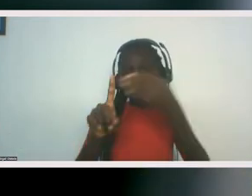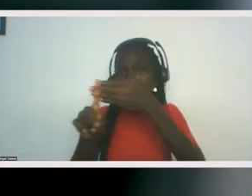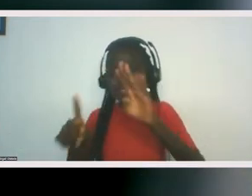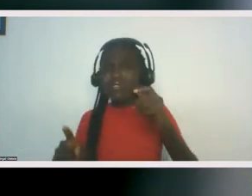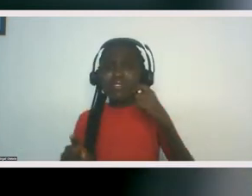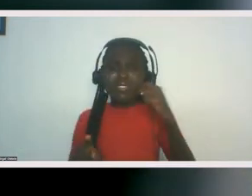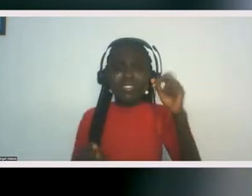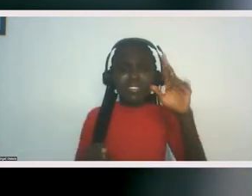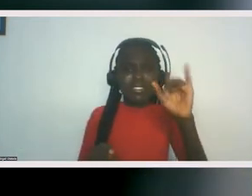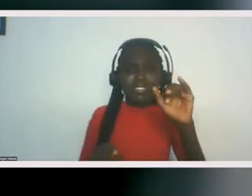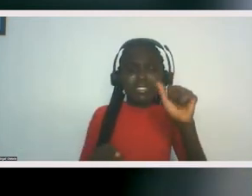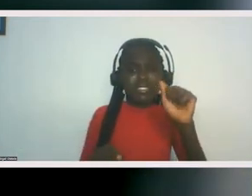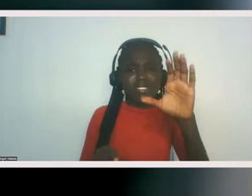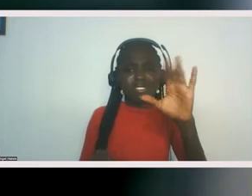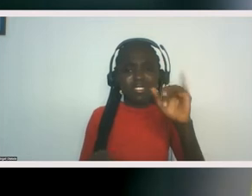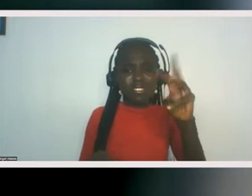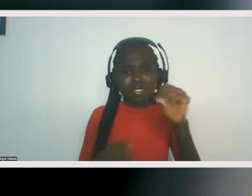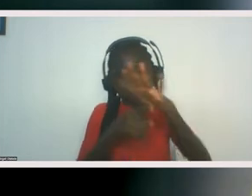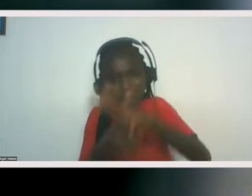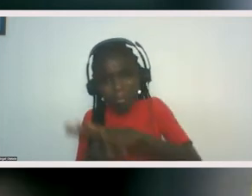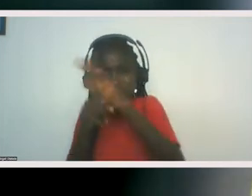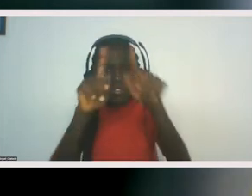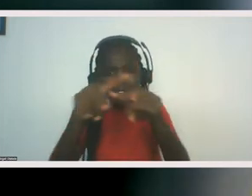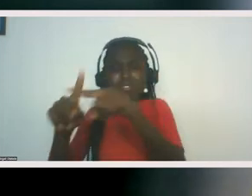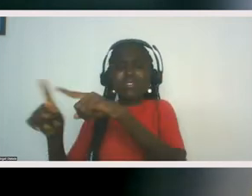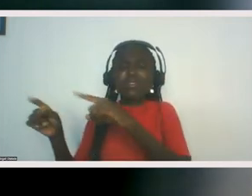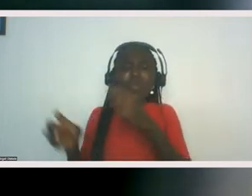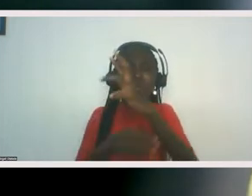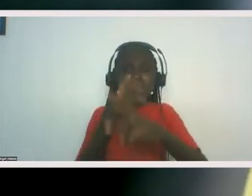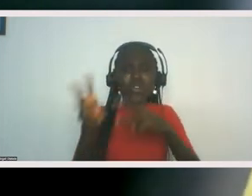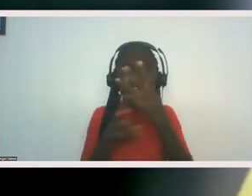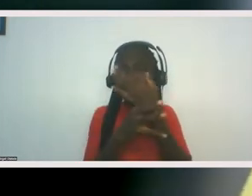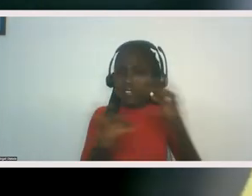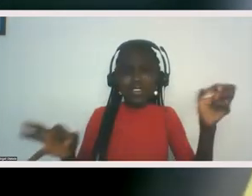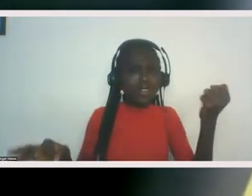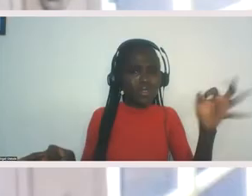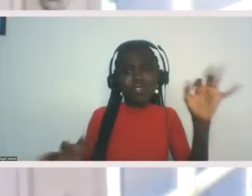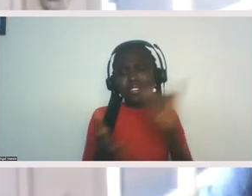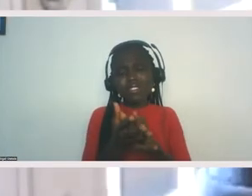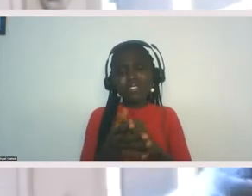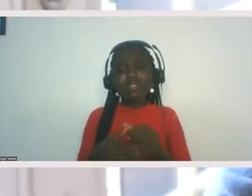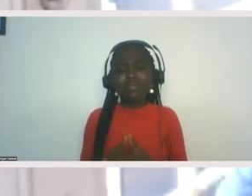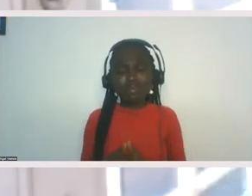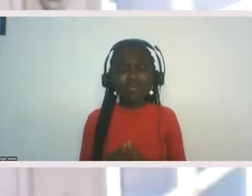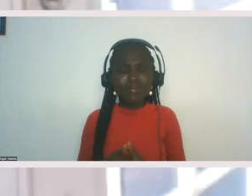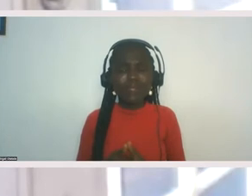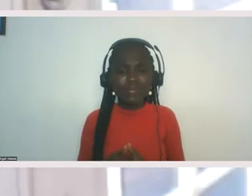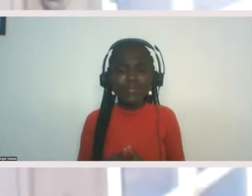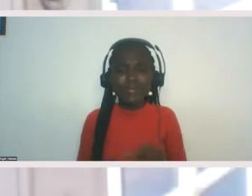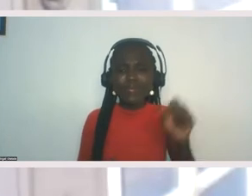and nature of oppression that we still see today as legacies of the past. Yes. Yes.